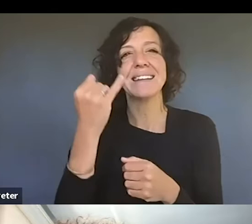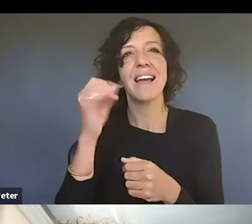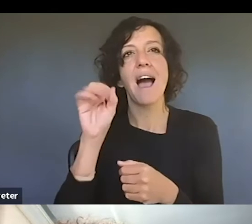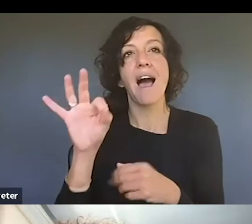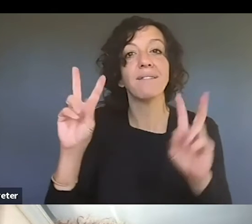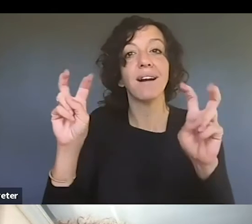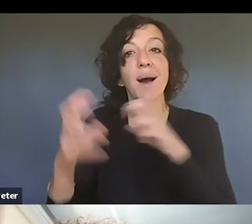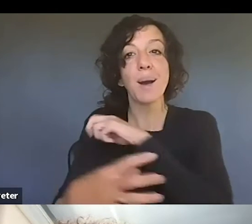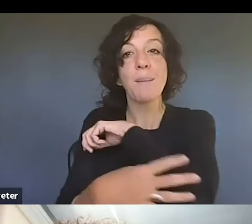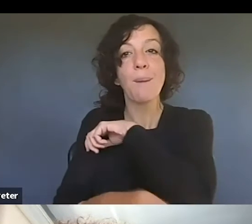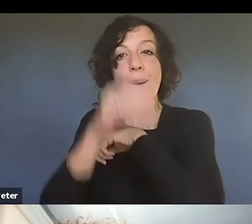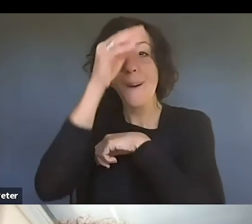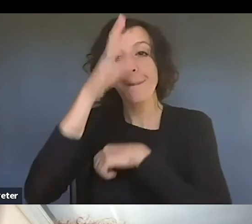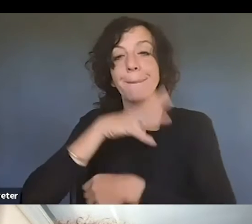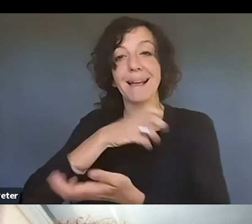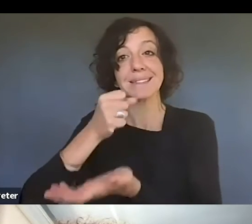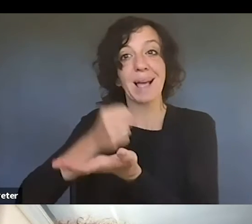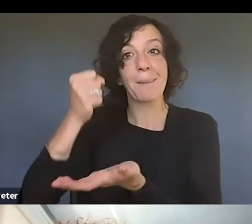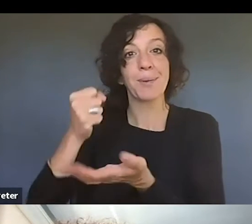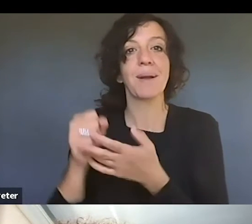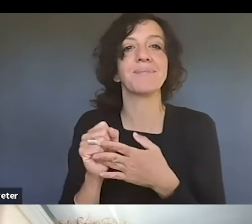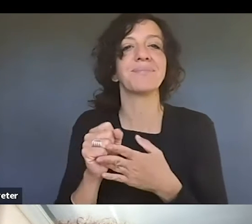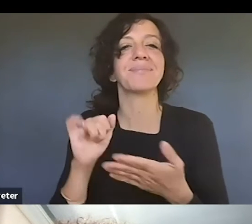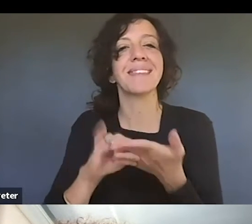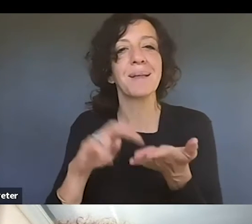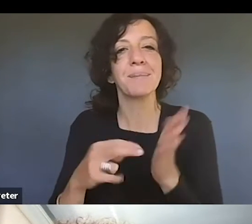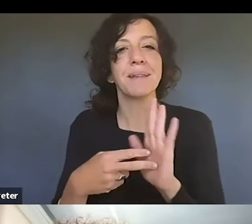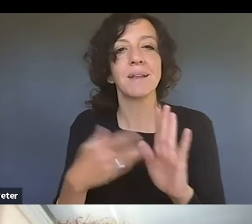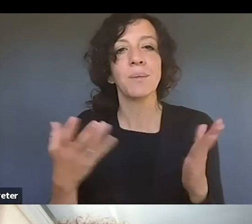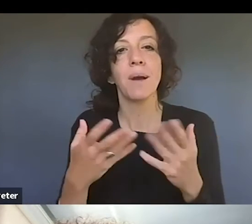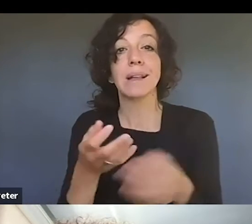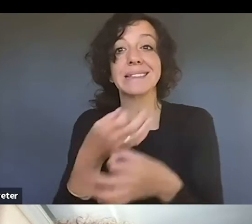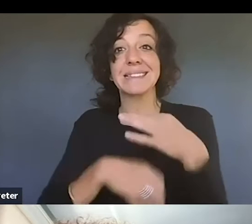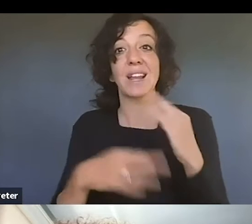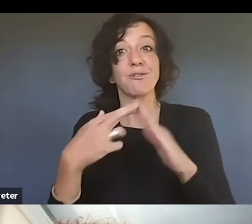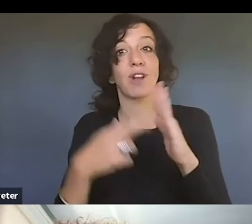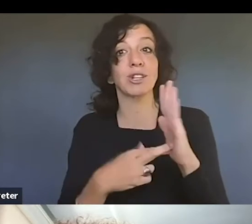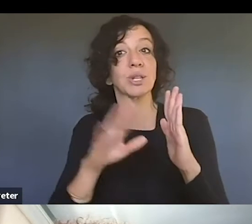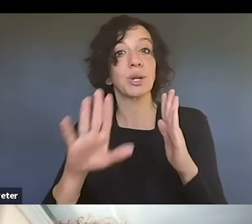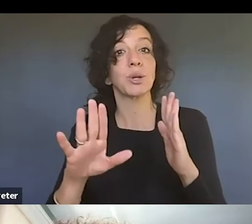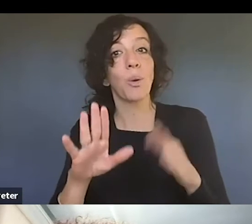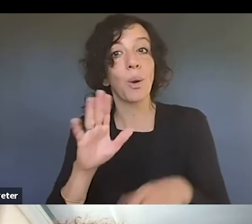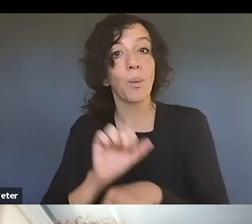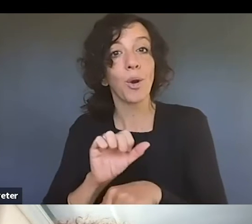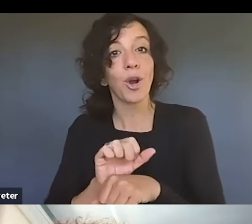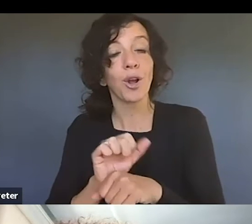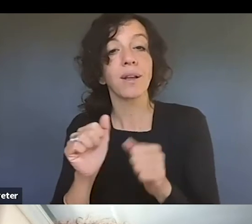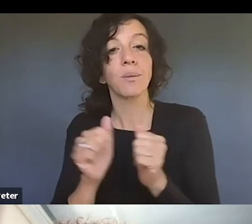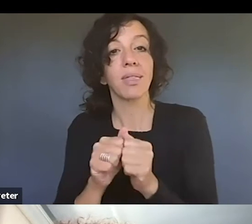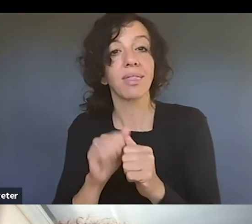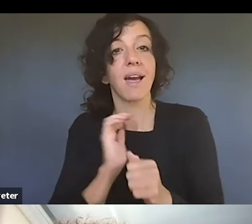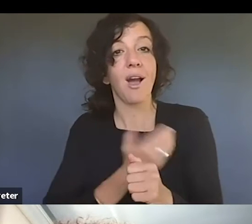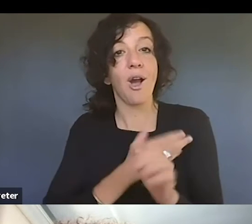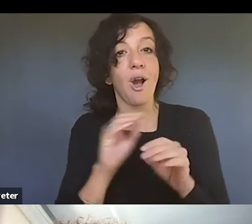And it's just an idea that you can sort of, as a substitute for registering your copyrighted work with the Copyright Office, you can